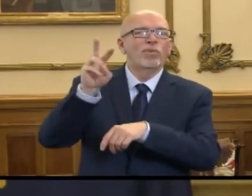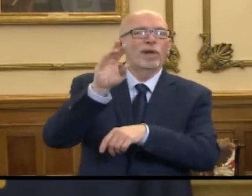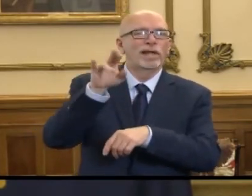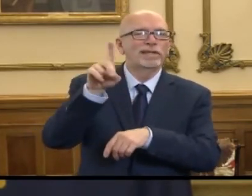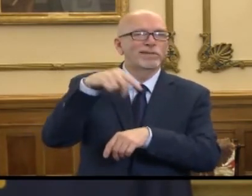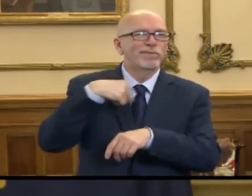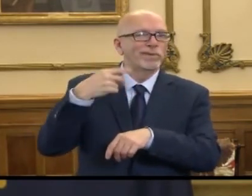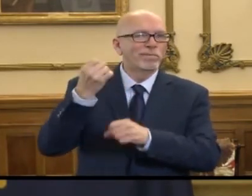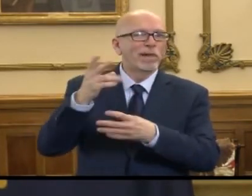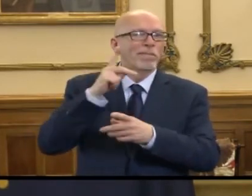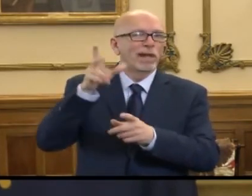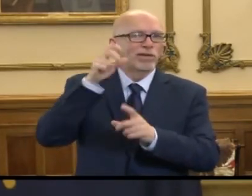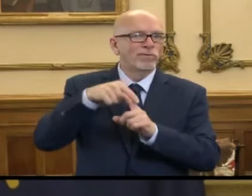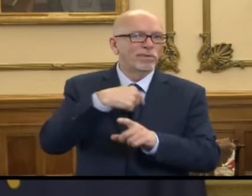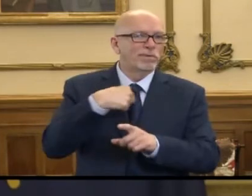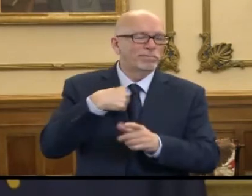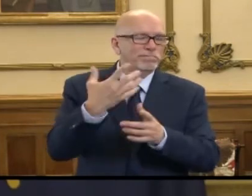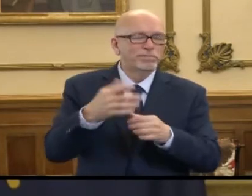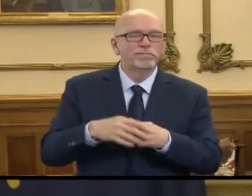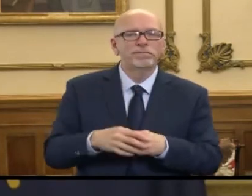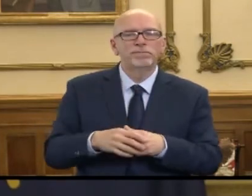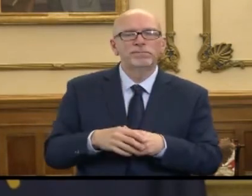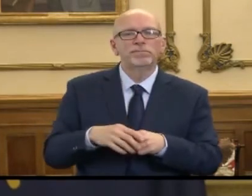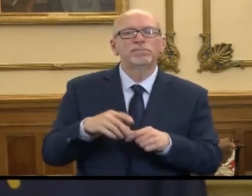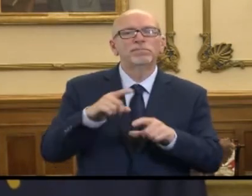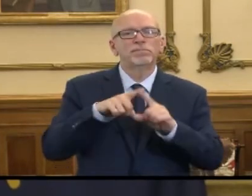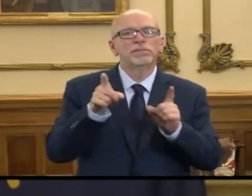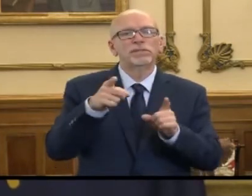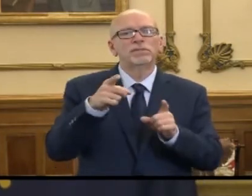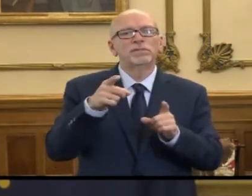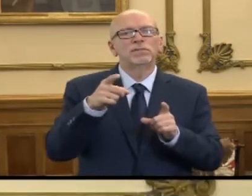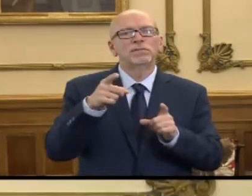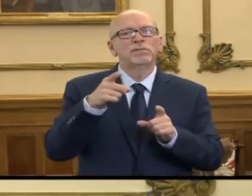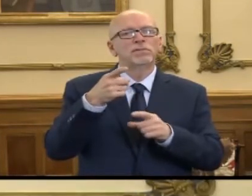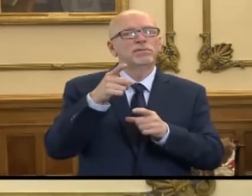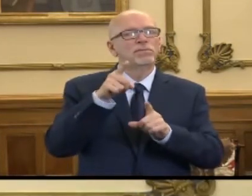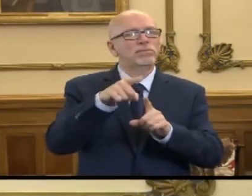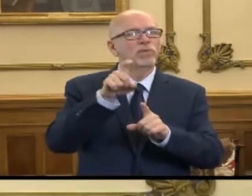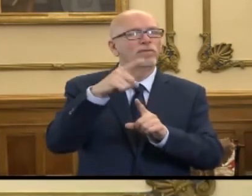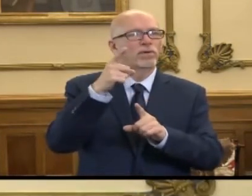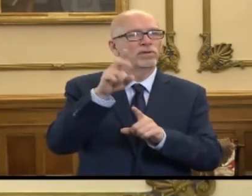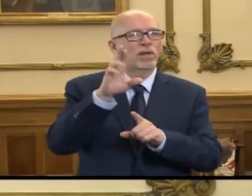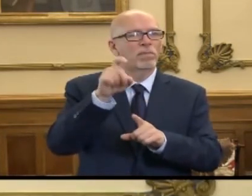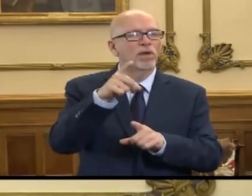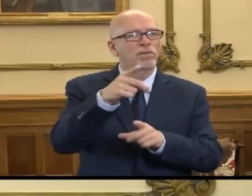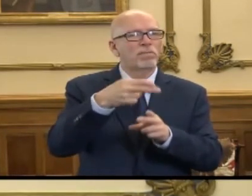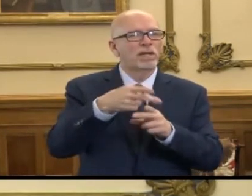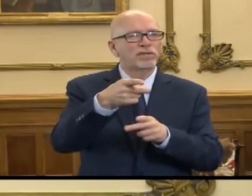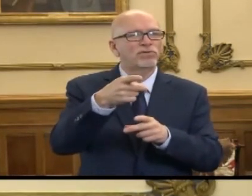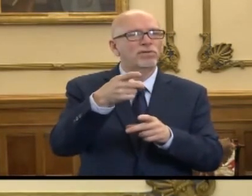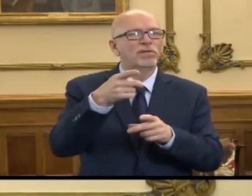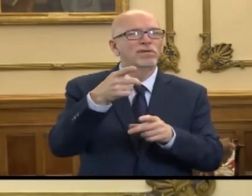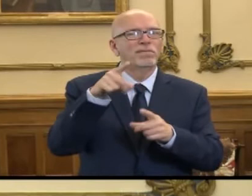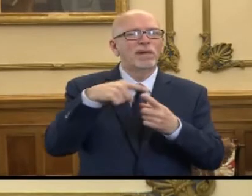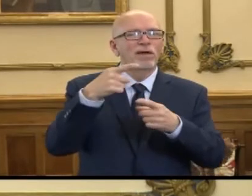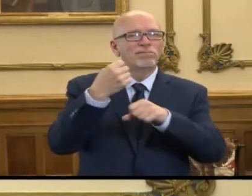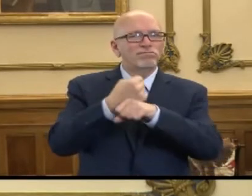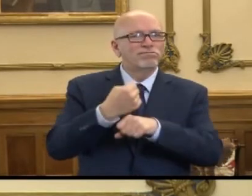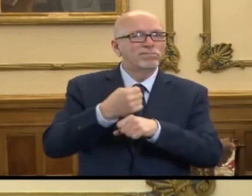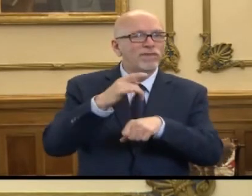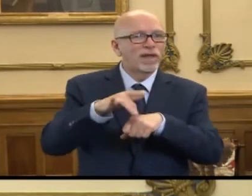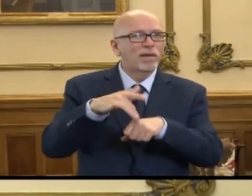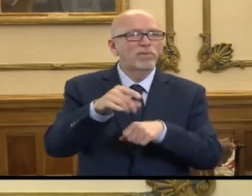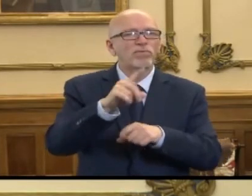Appreciate you. question is for Dr. Bach. You were talking earlier about the data that is available. And we're